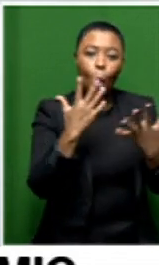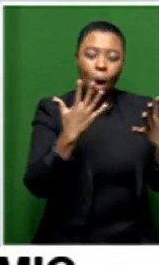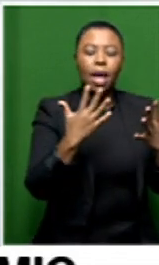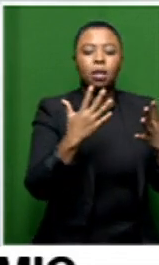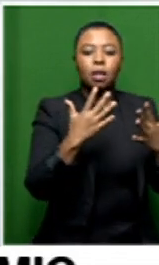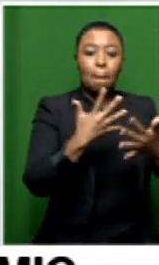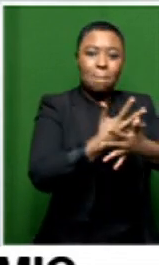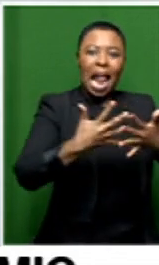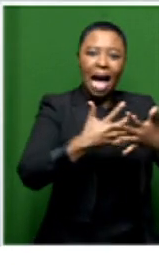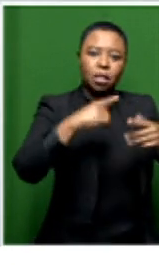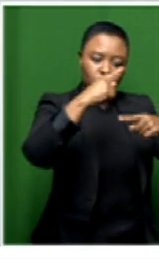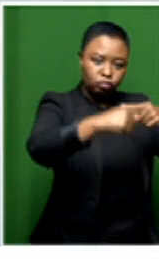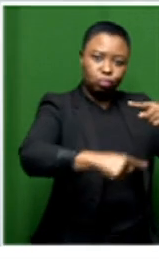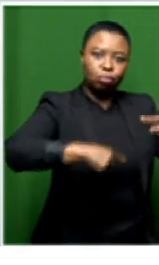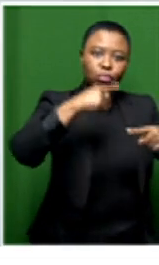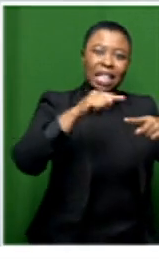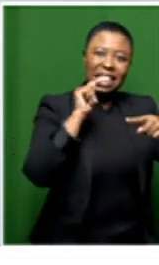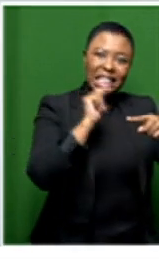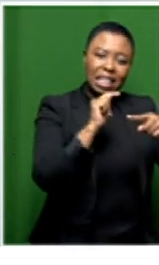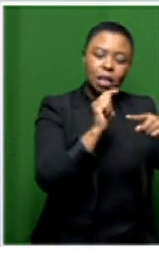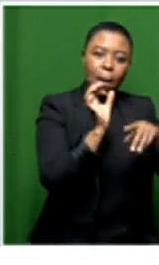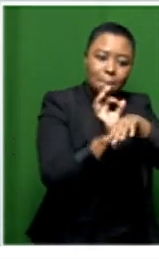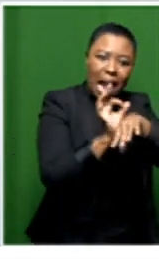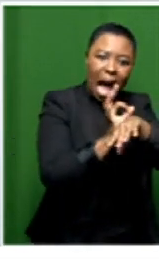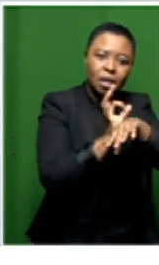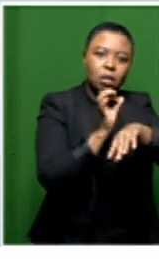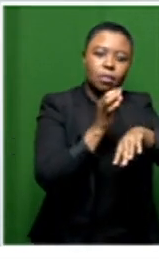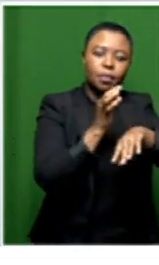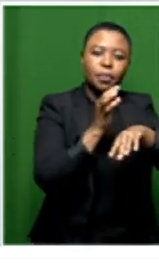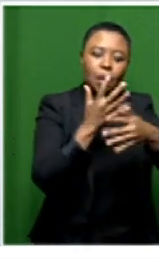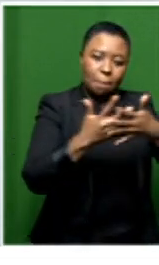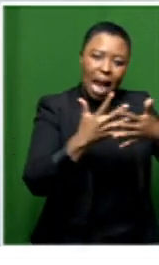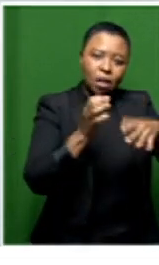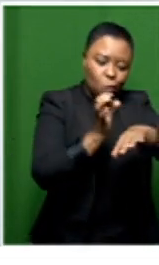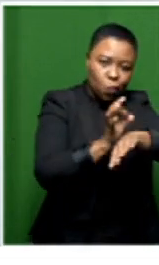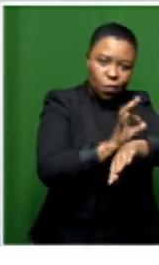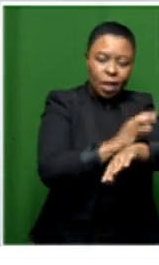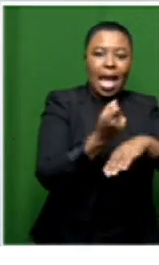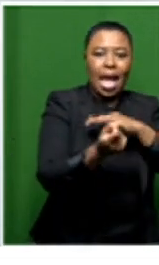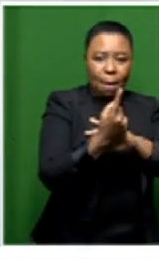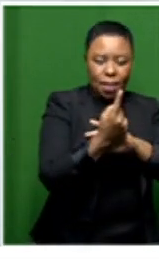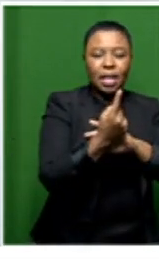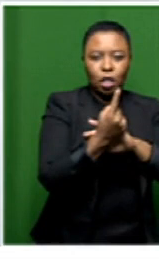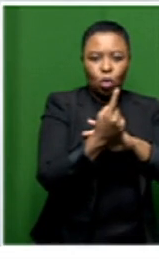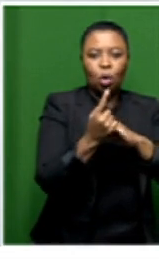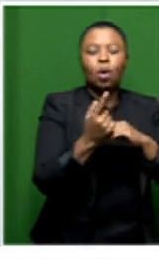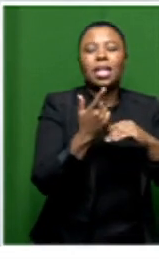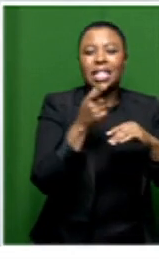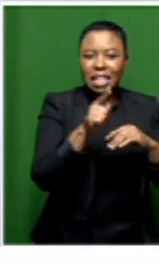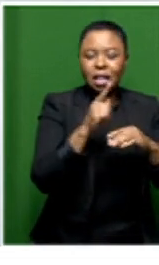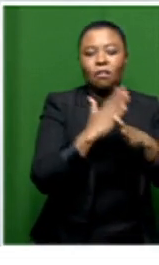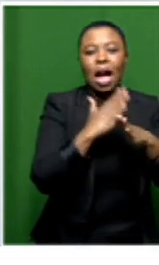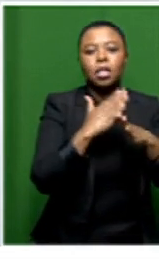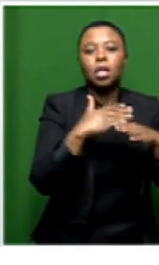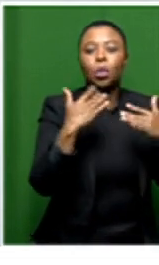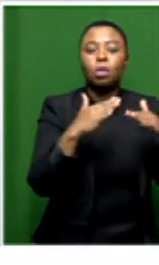that uh cause blood clots um now that we discovered these uh different cellular dysfunctions as well as